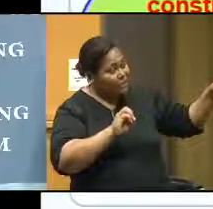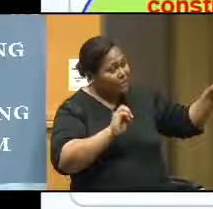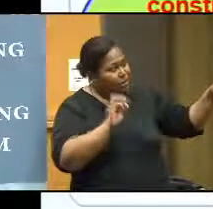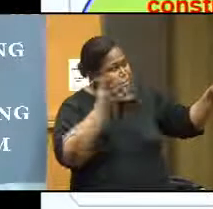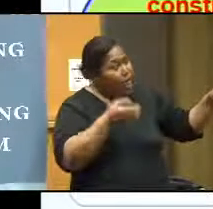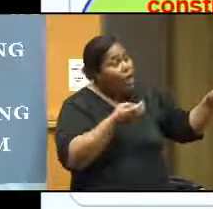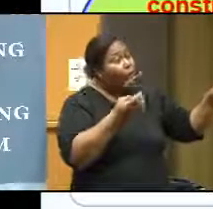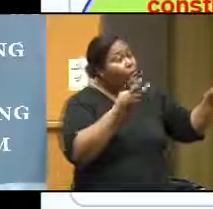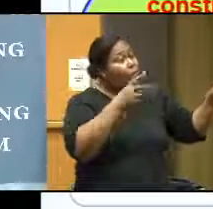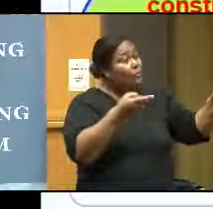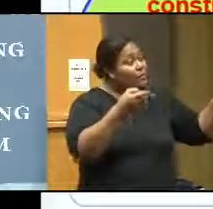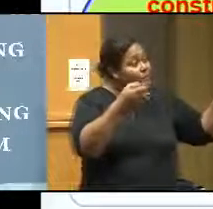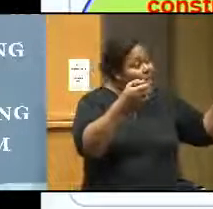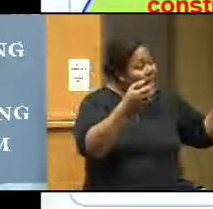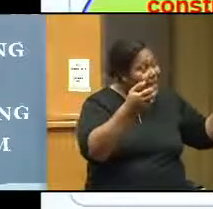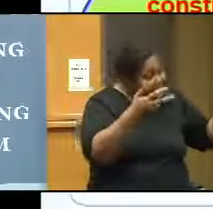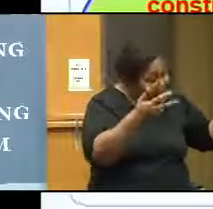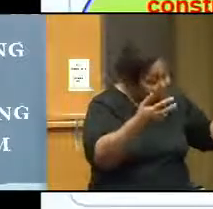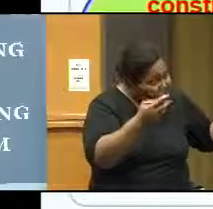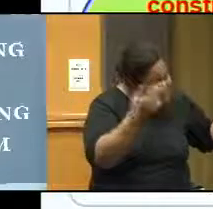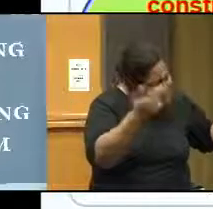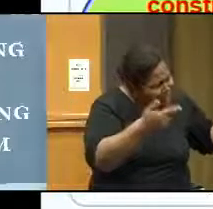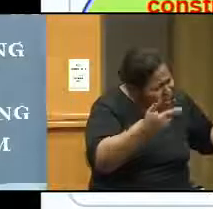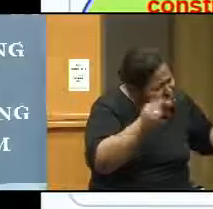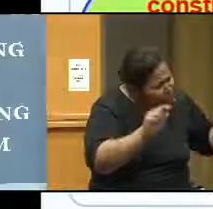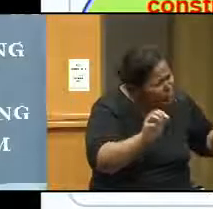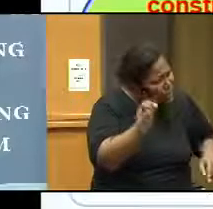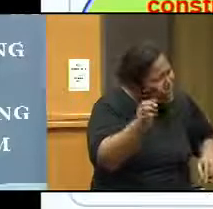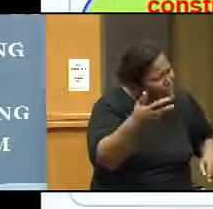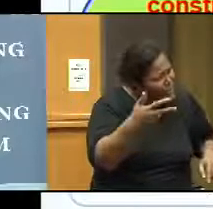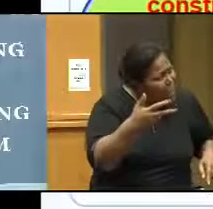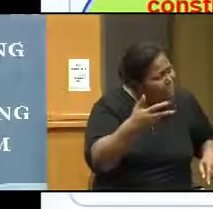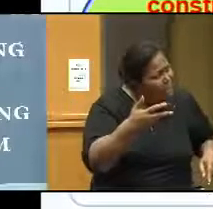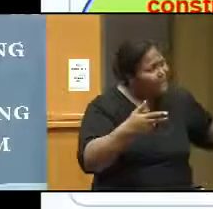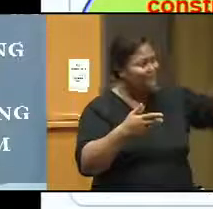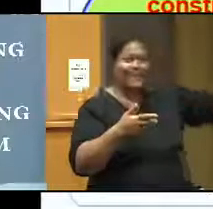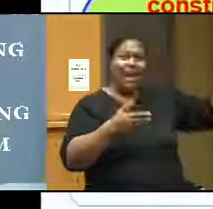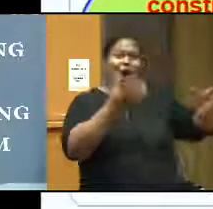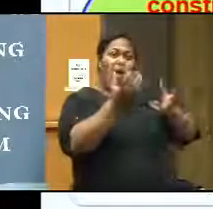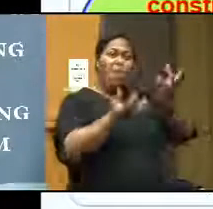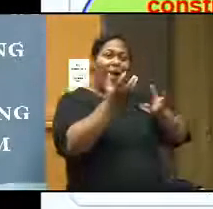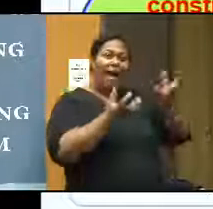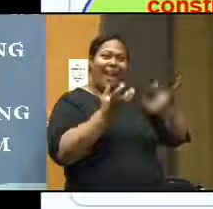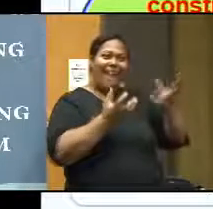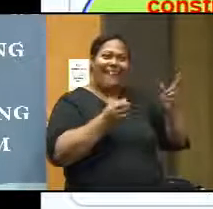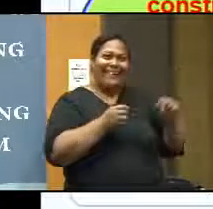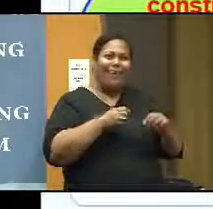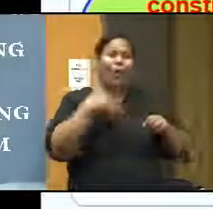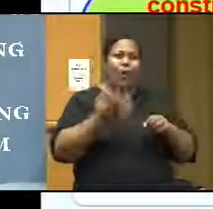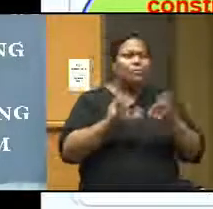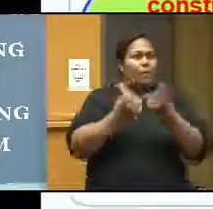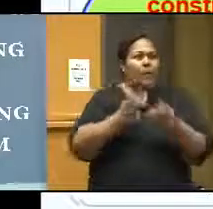2018 average was 17.8. And then the 17 was 21.8. And this is the point I picked up, guys.